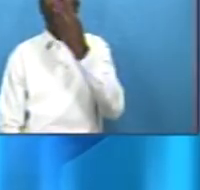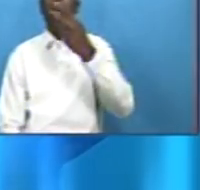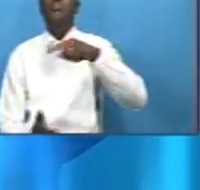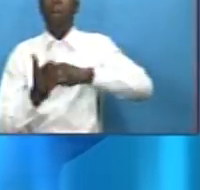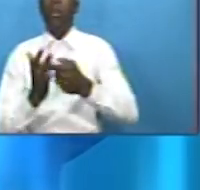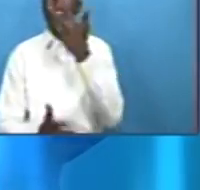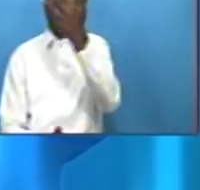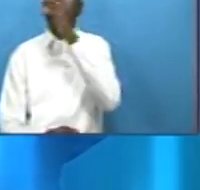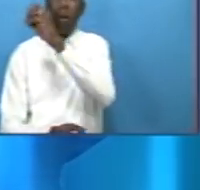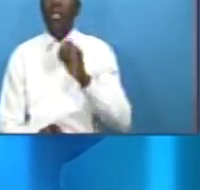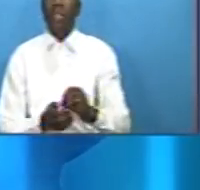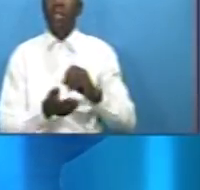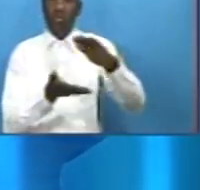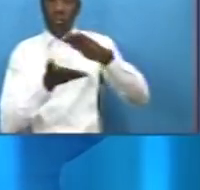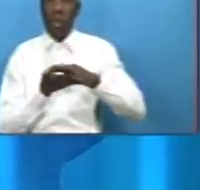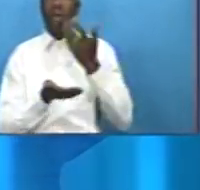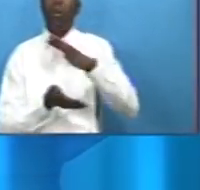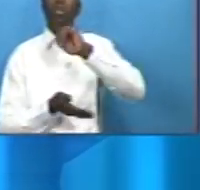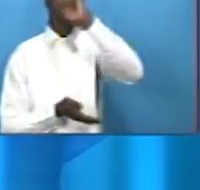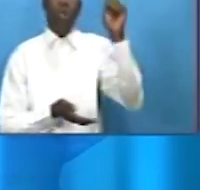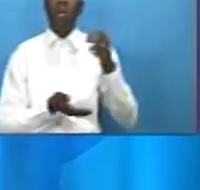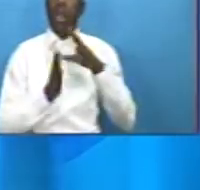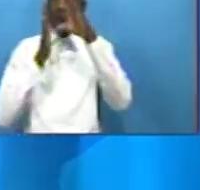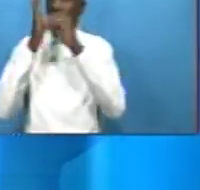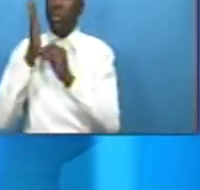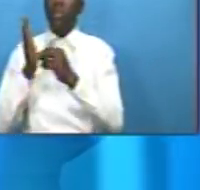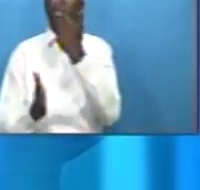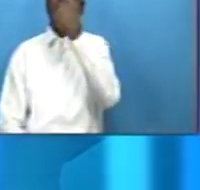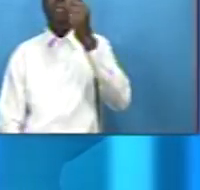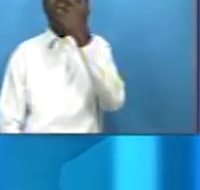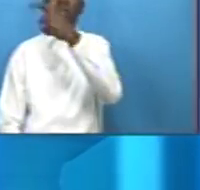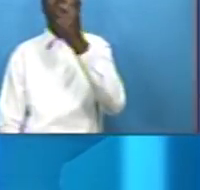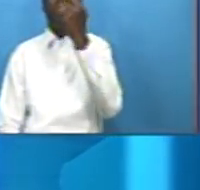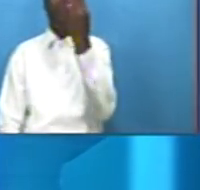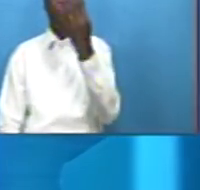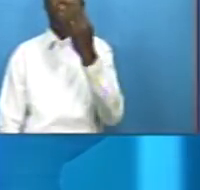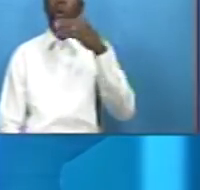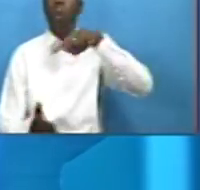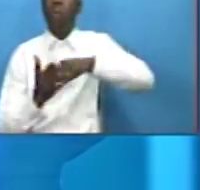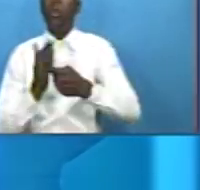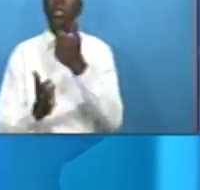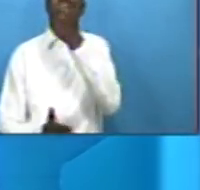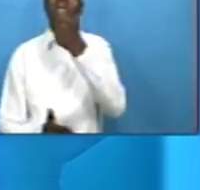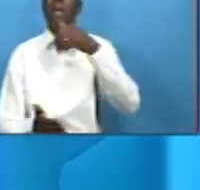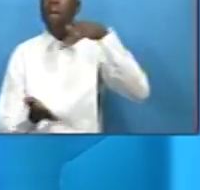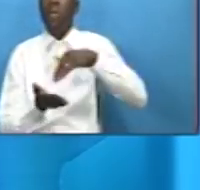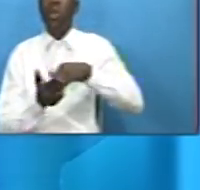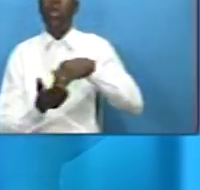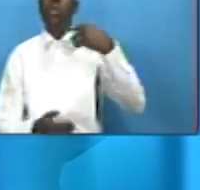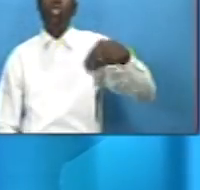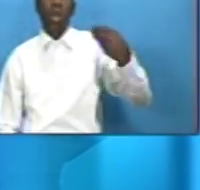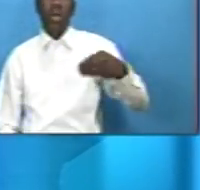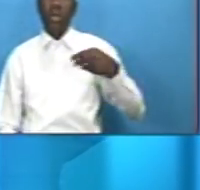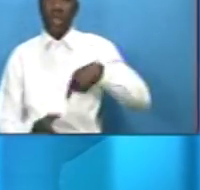amounting to 774.6 million us dollars in 2021 a popular gambian makeup artist